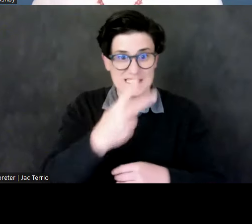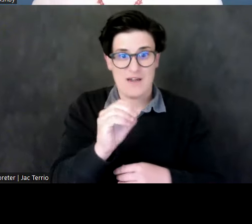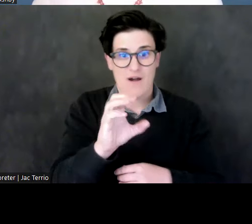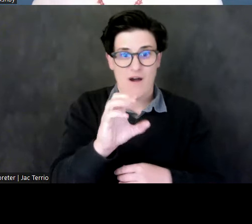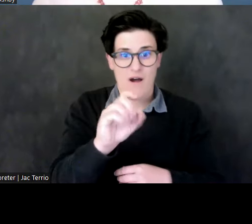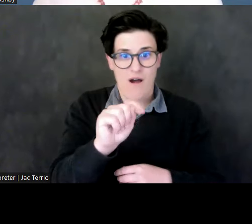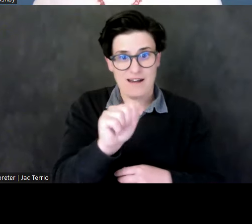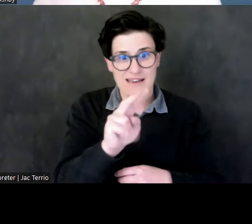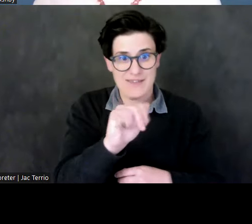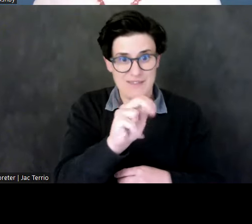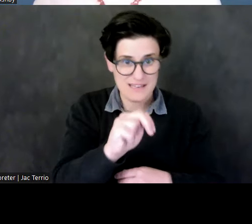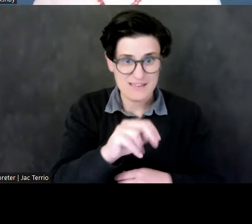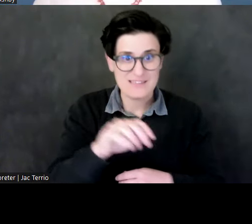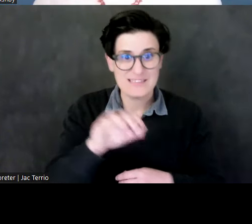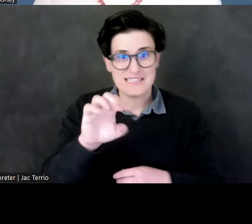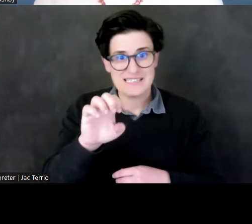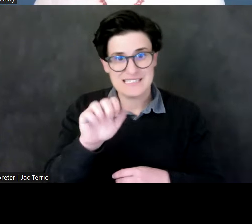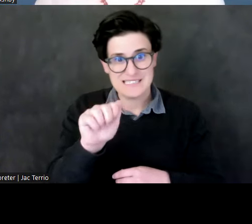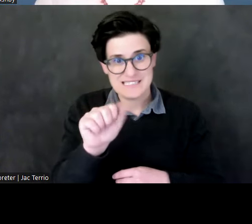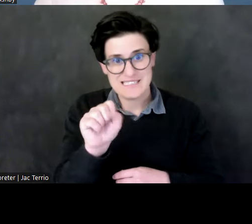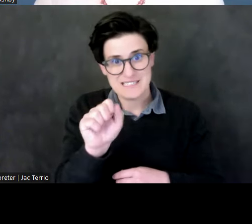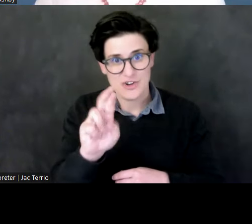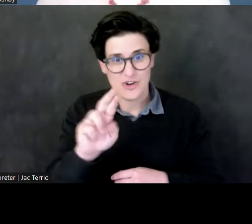recuperated from Sudan.